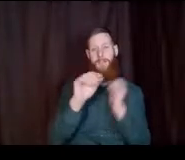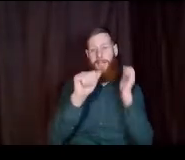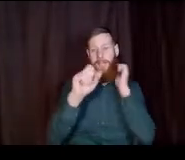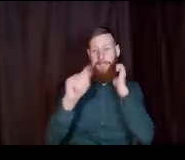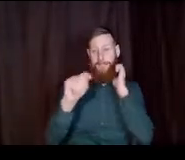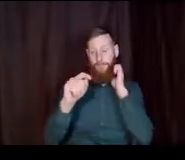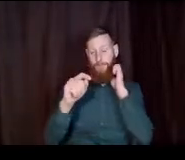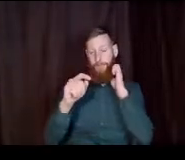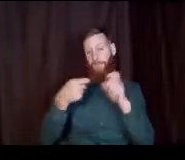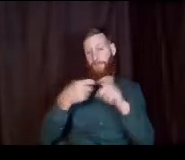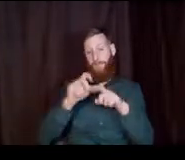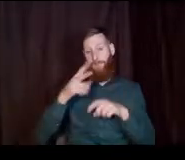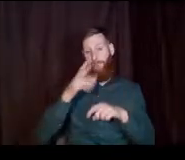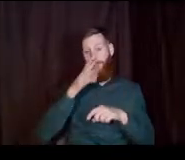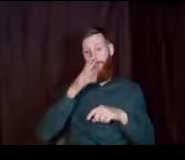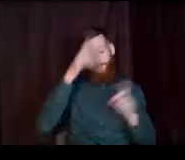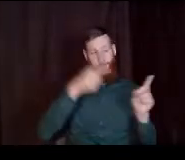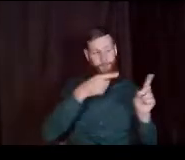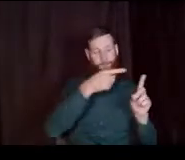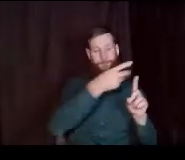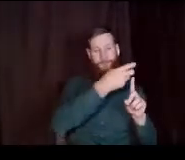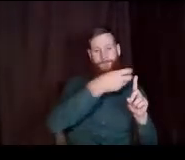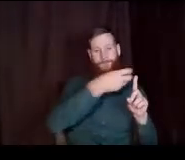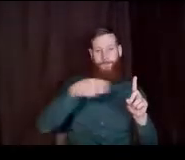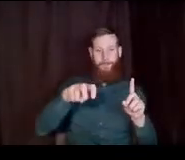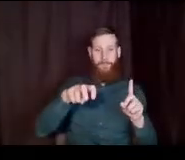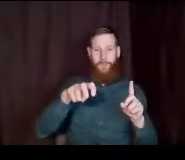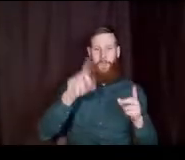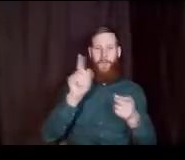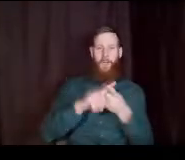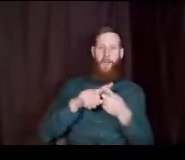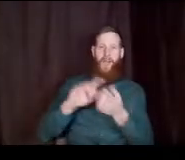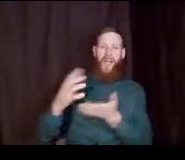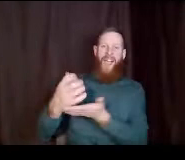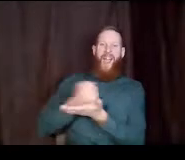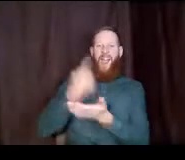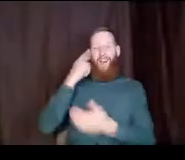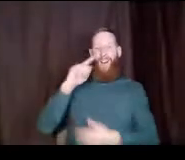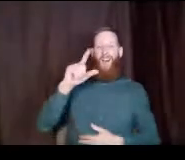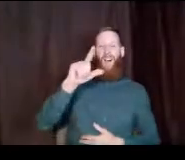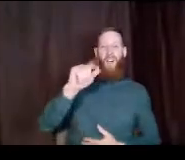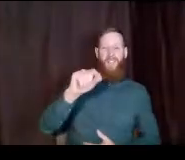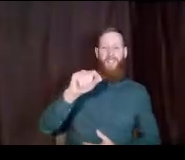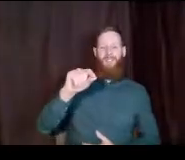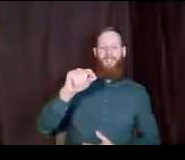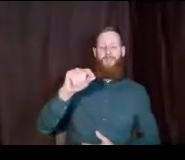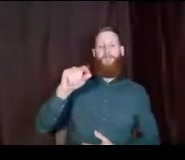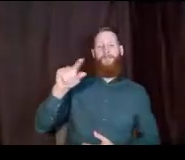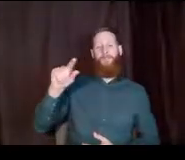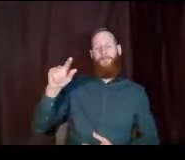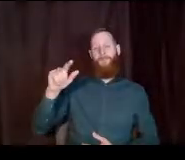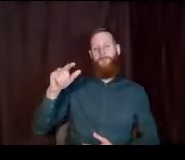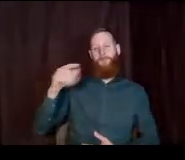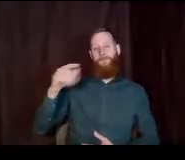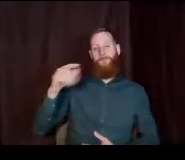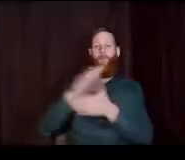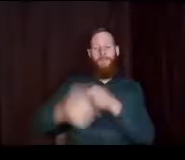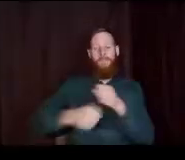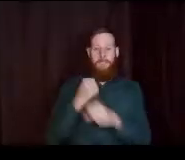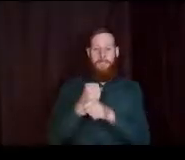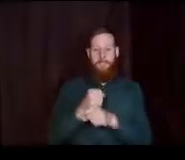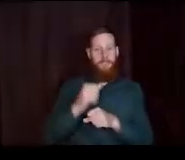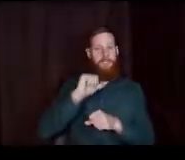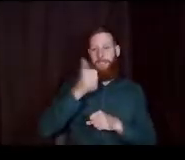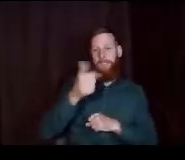second parent. Into a income for the 2020 year for you. So it's going to impact you. Not for the